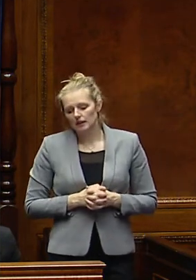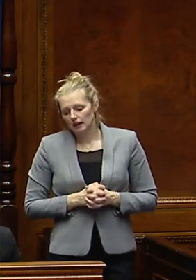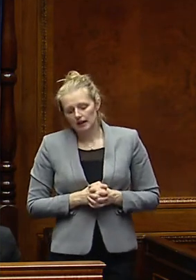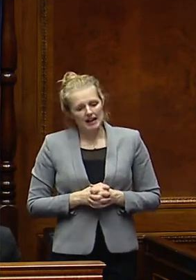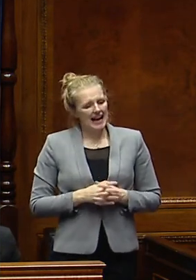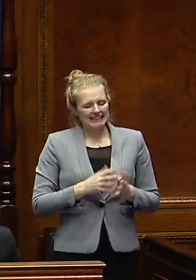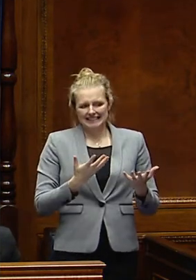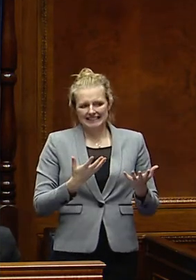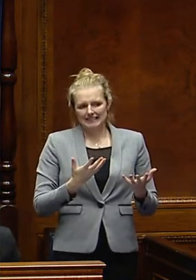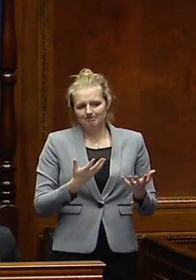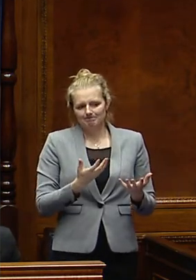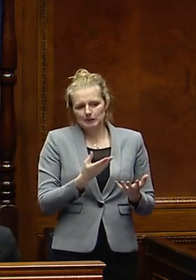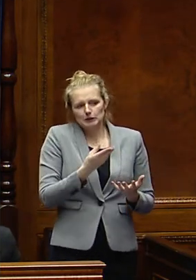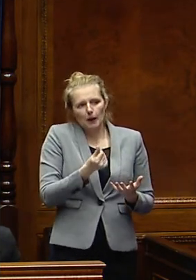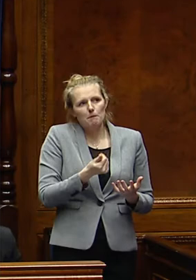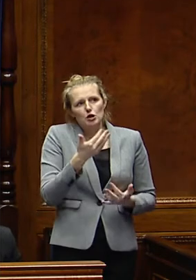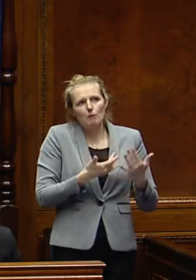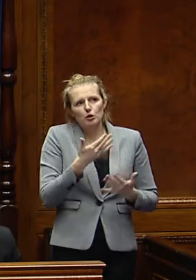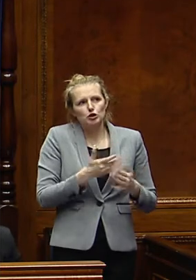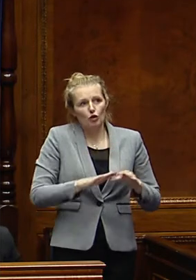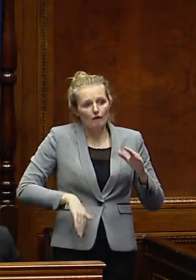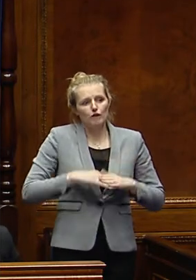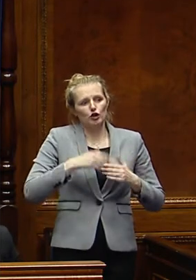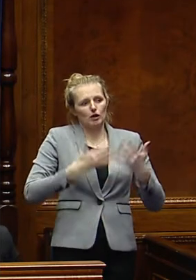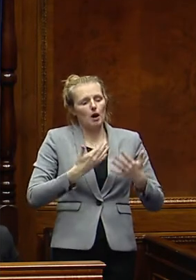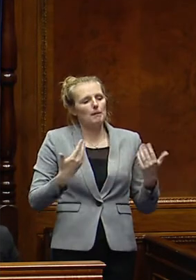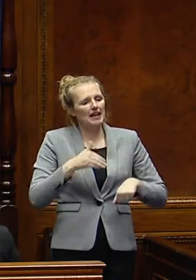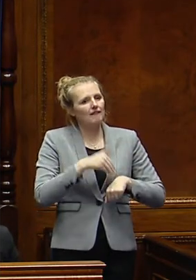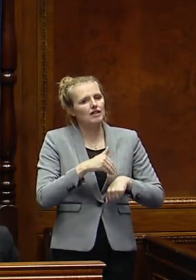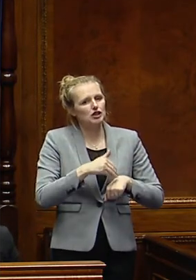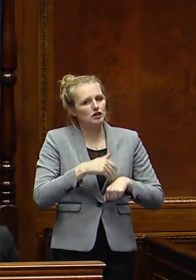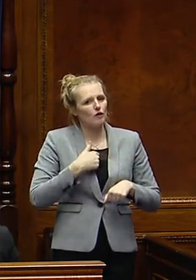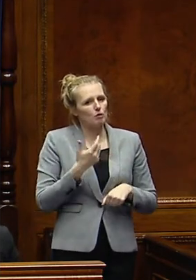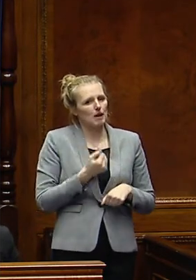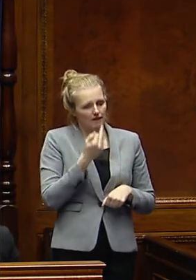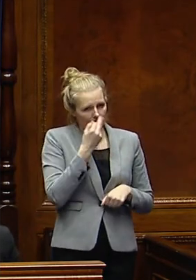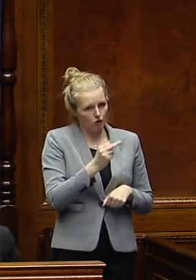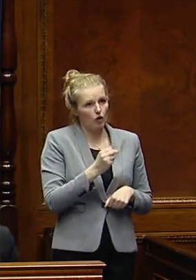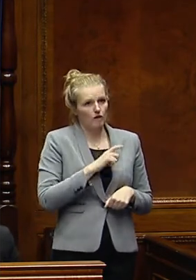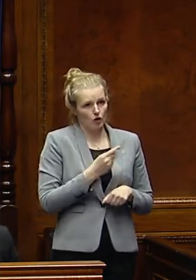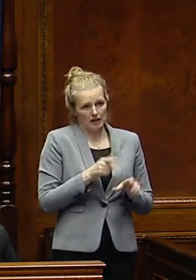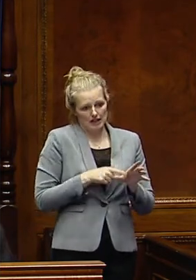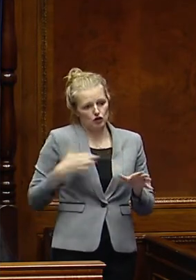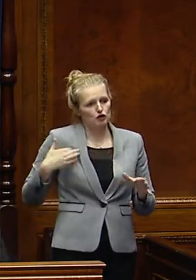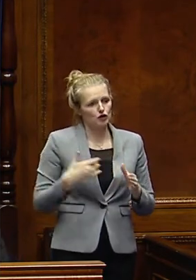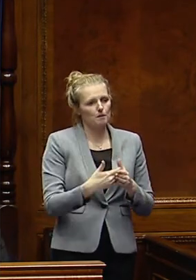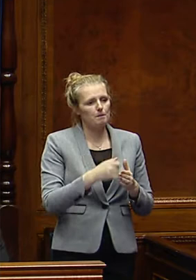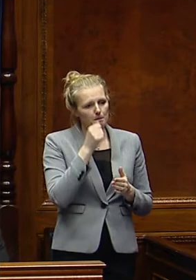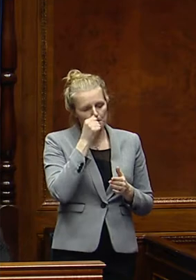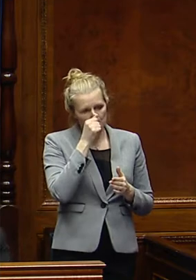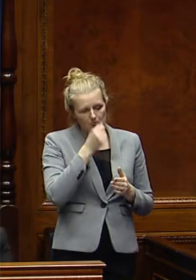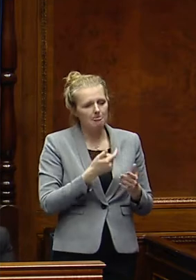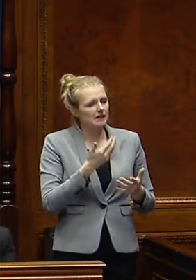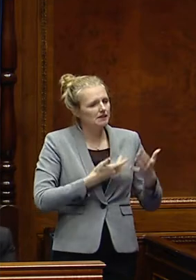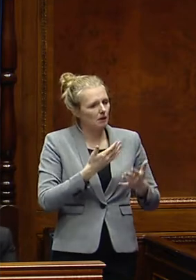I just have some of the figures in terms of the number of convictions for benefit fraud over the last number of years. Obviously, has been a figure that